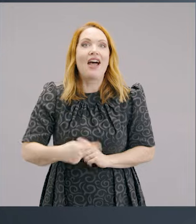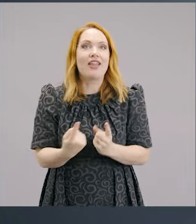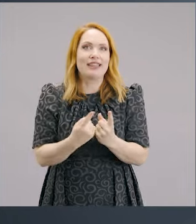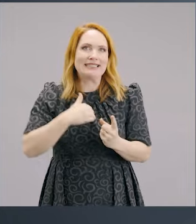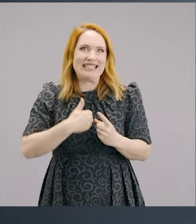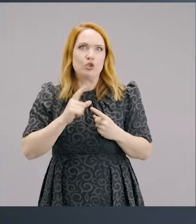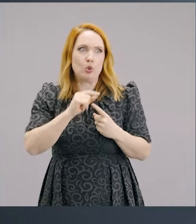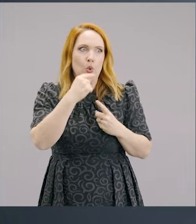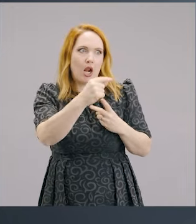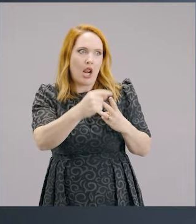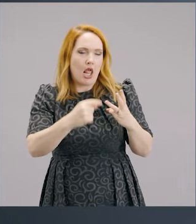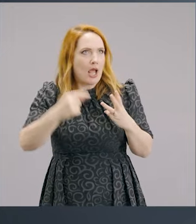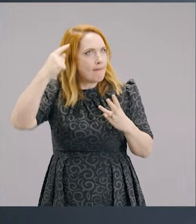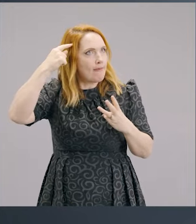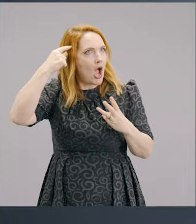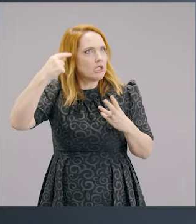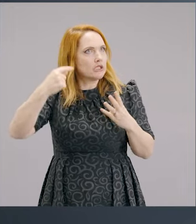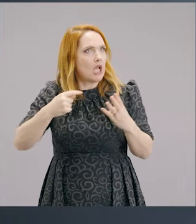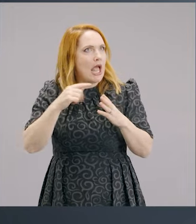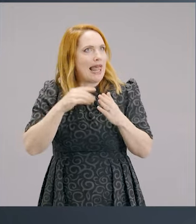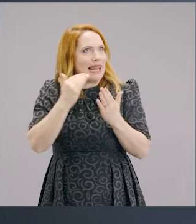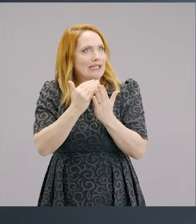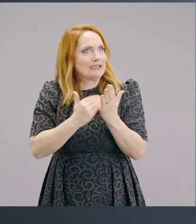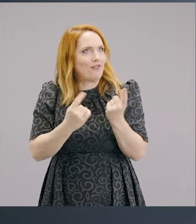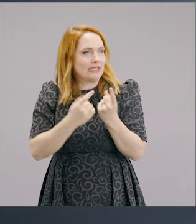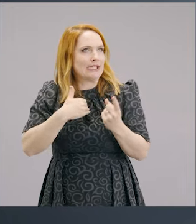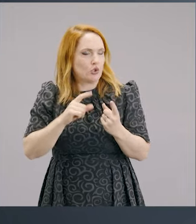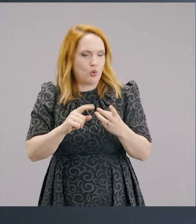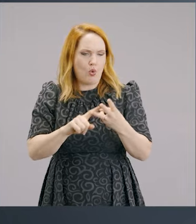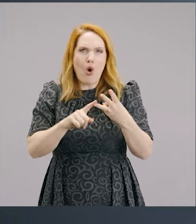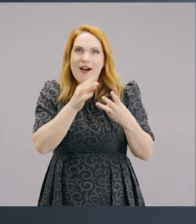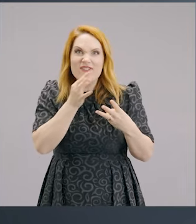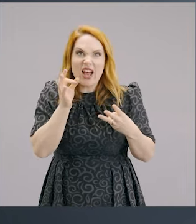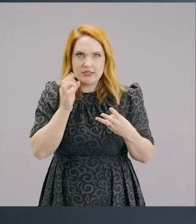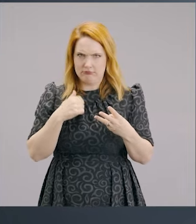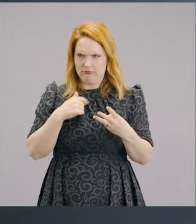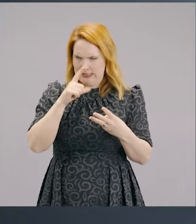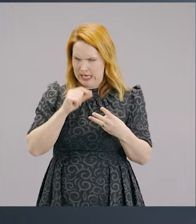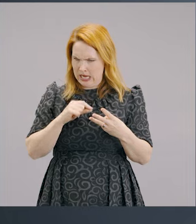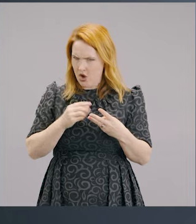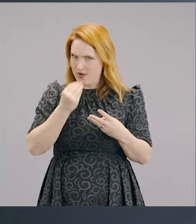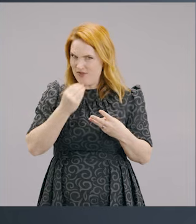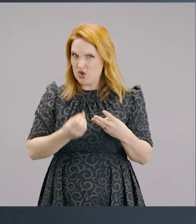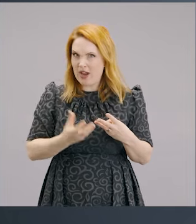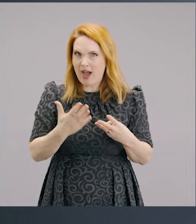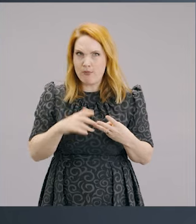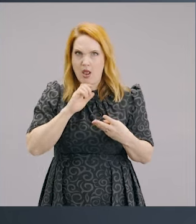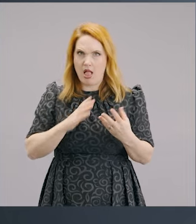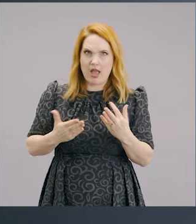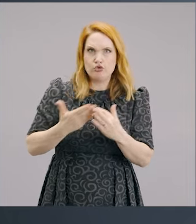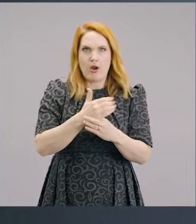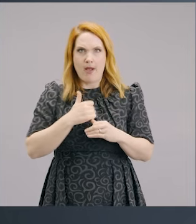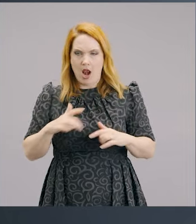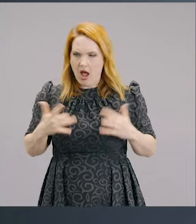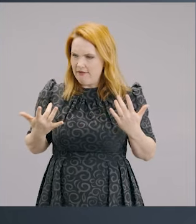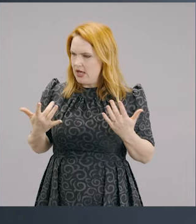do that? There's so many other things I've got to do. And you have a list in your mind that goes on. And fasting, oh my goodness. You know, could I fast? Could I give up food?